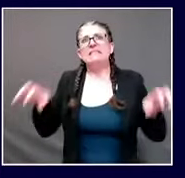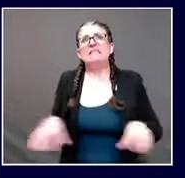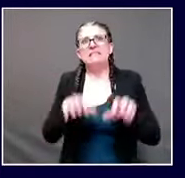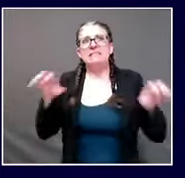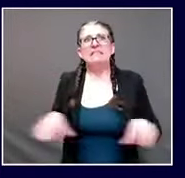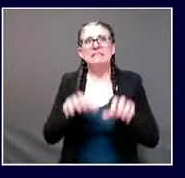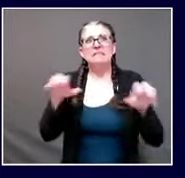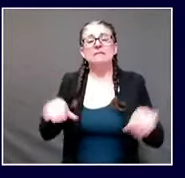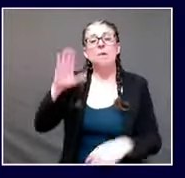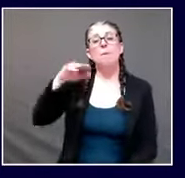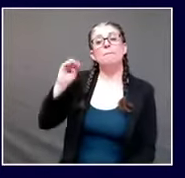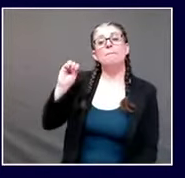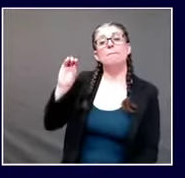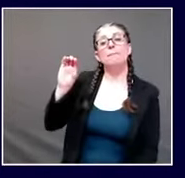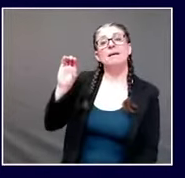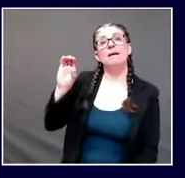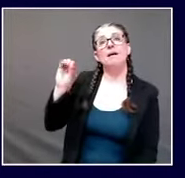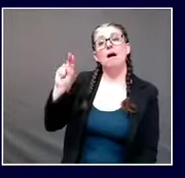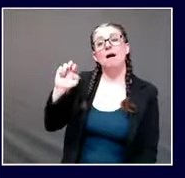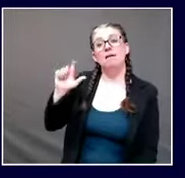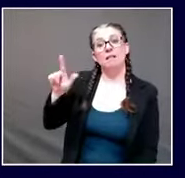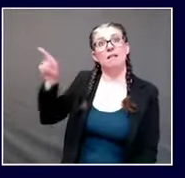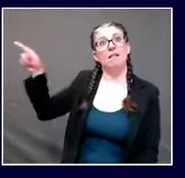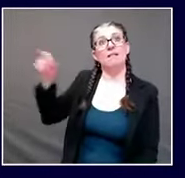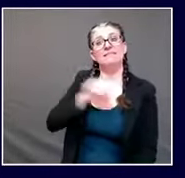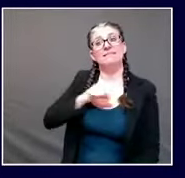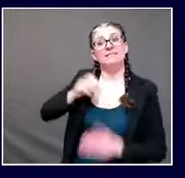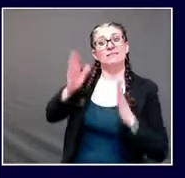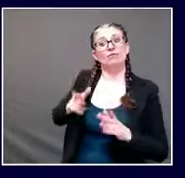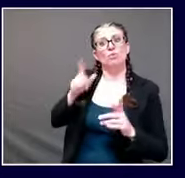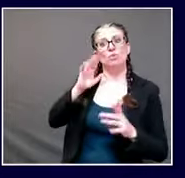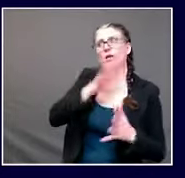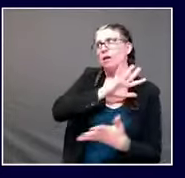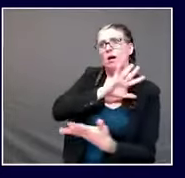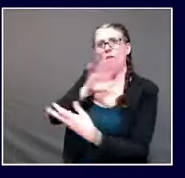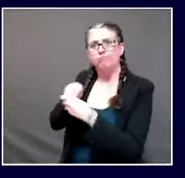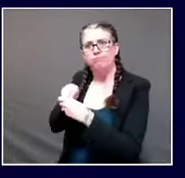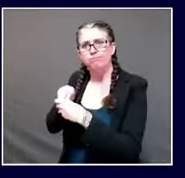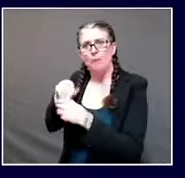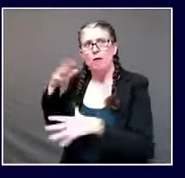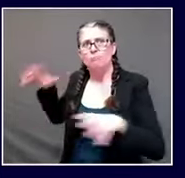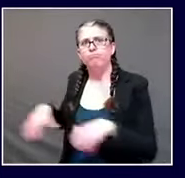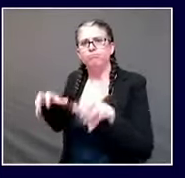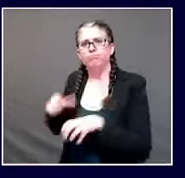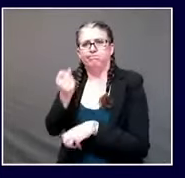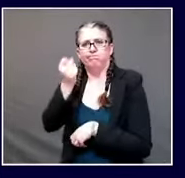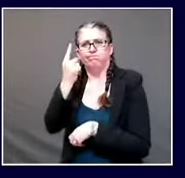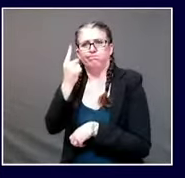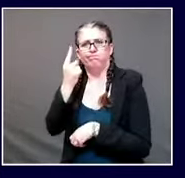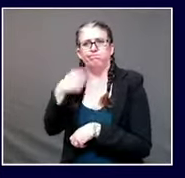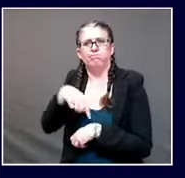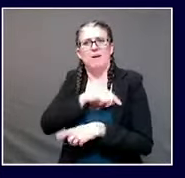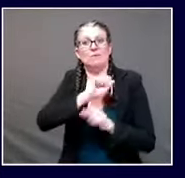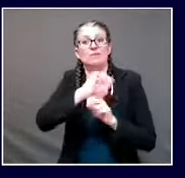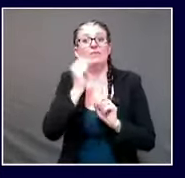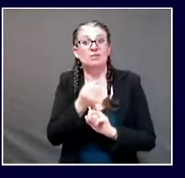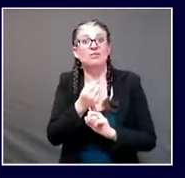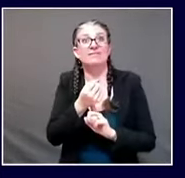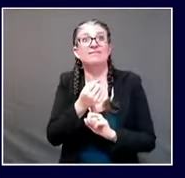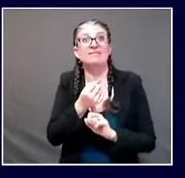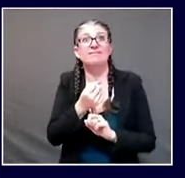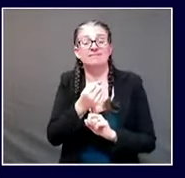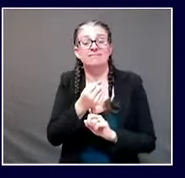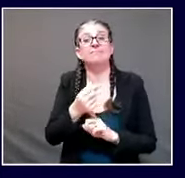and all businesses in those states and all individuals having a significant form of relief in the next few weeks